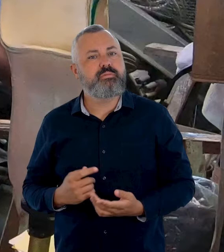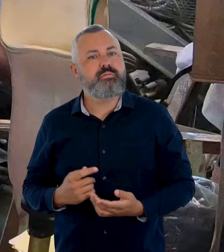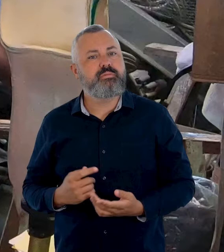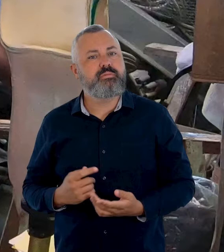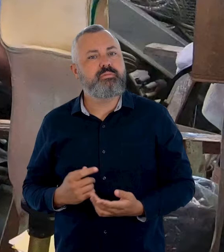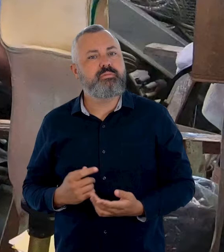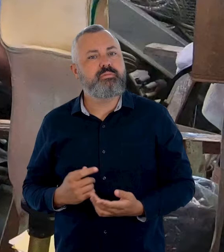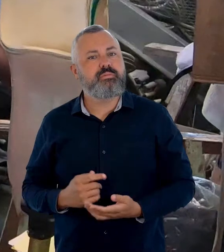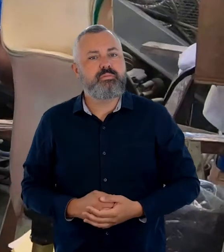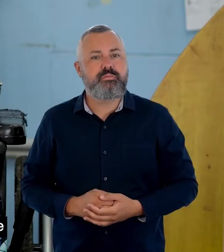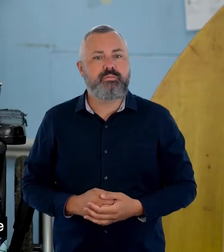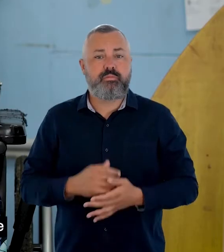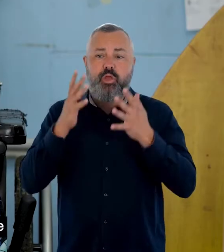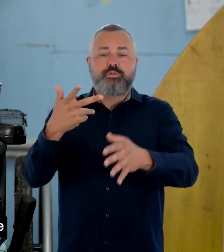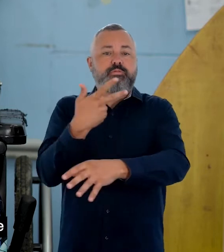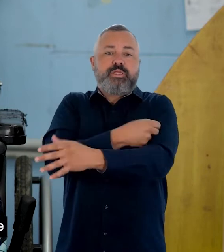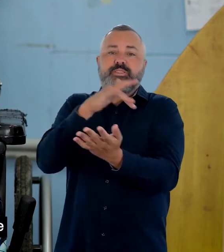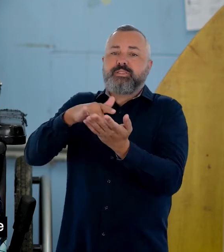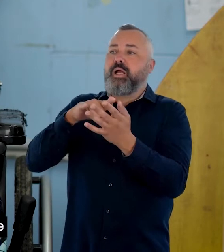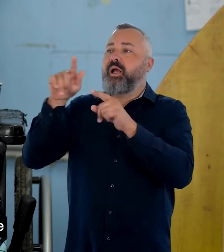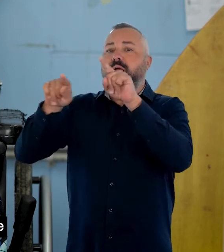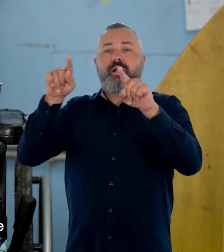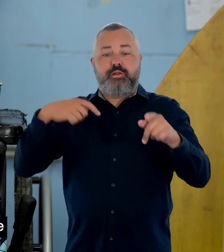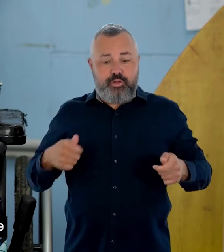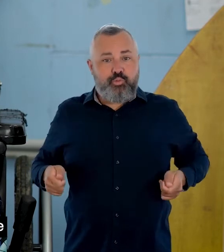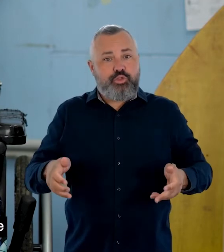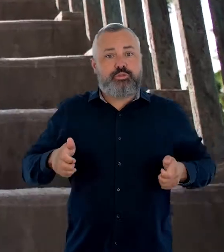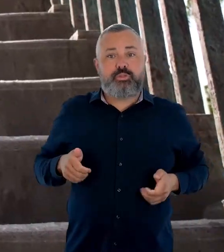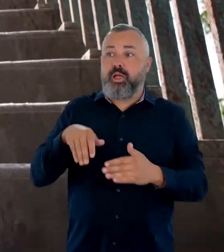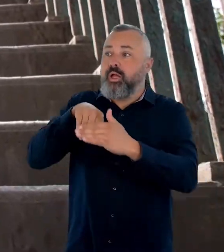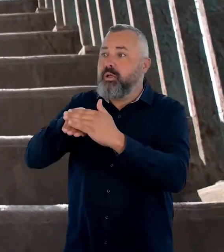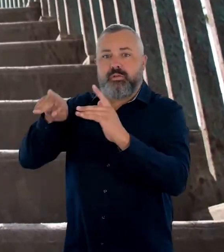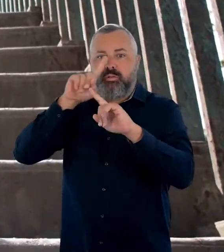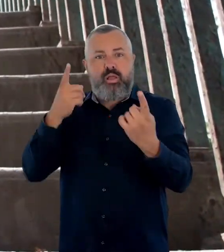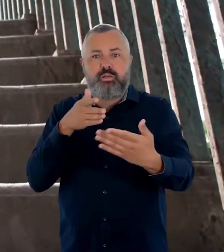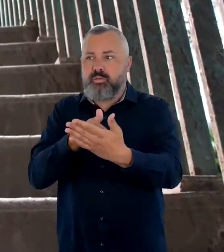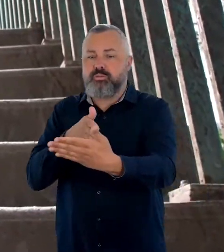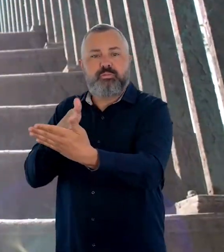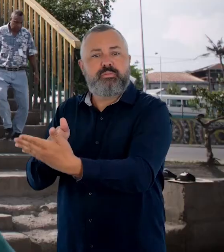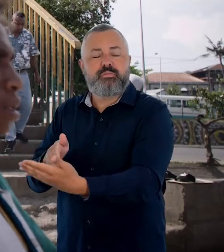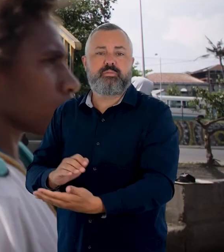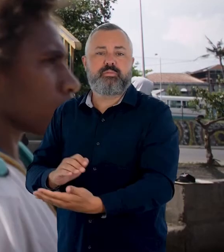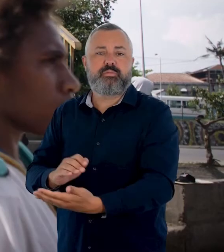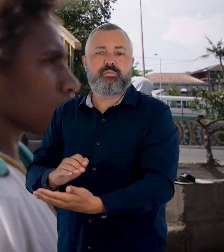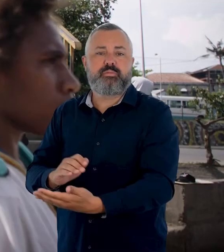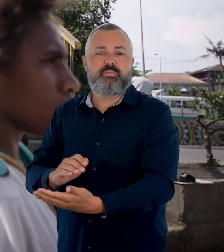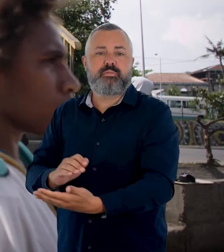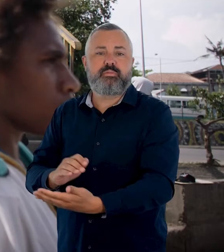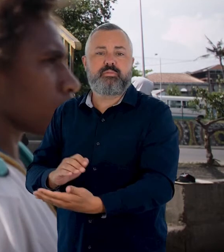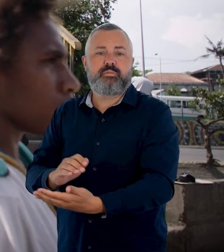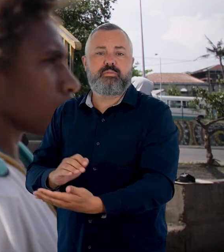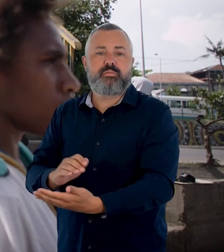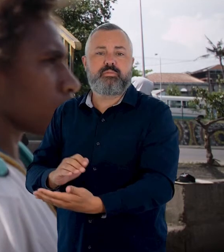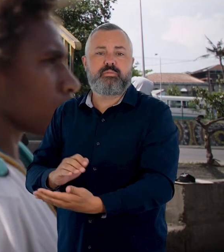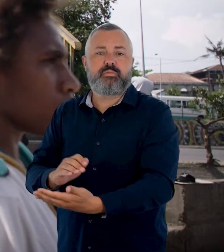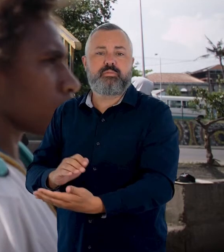inspect a prosthetic leg. Many of the vaccination centres are not accessible for people using wheelchairs. People walk up and down